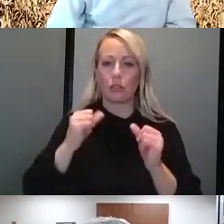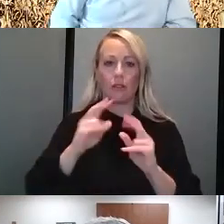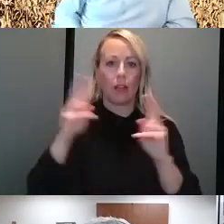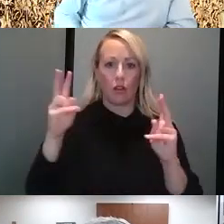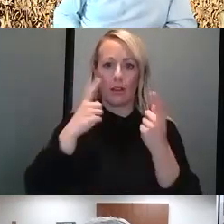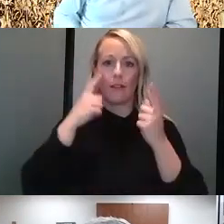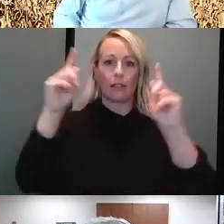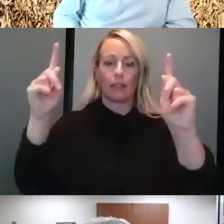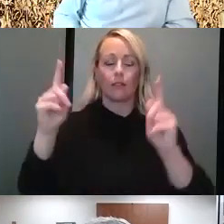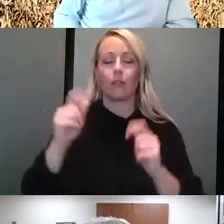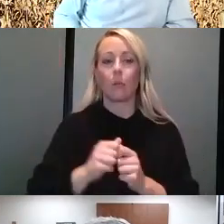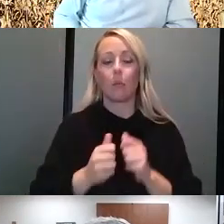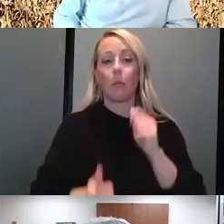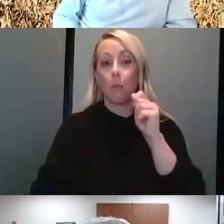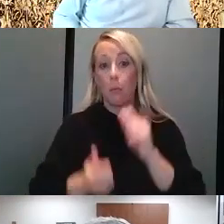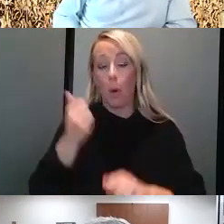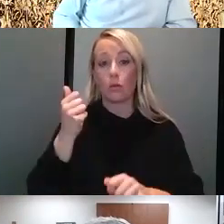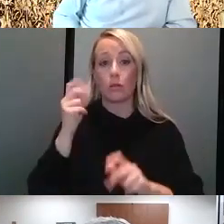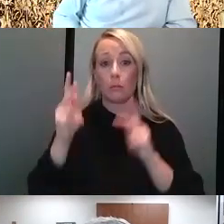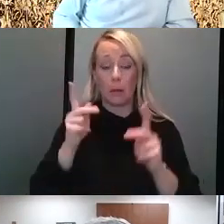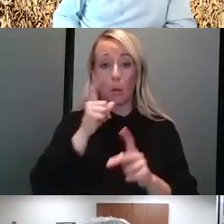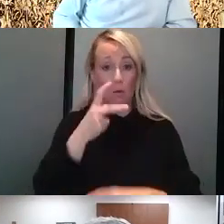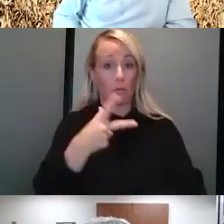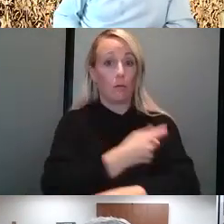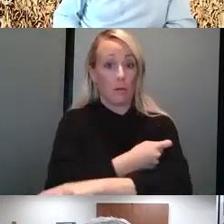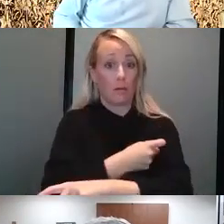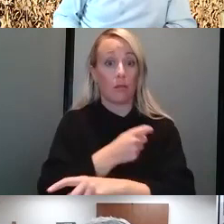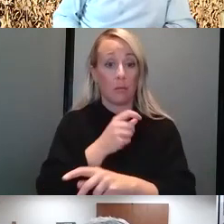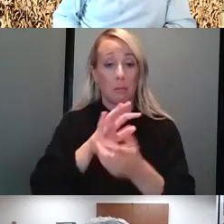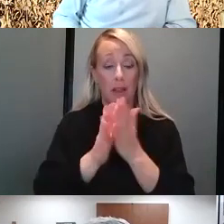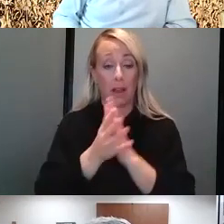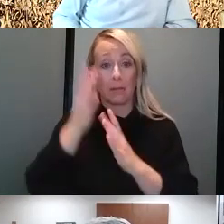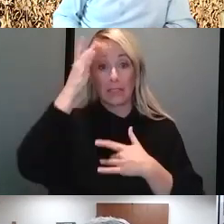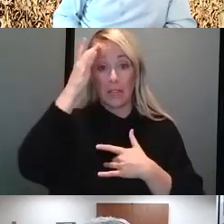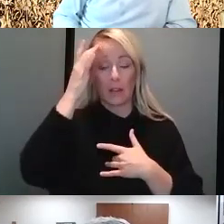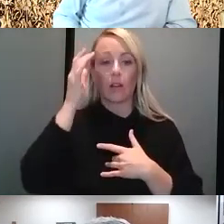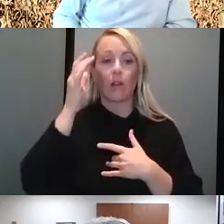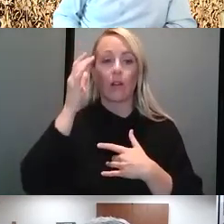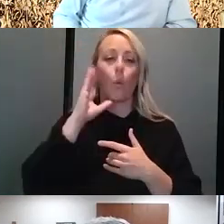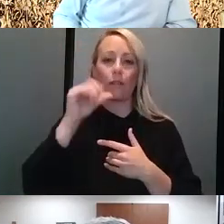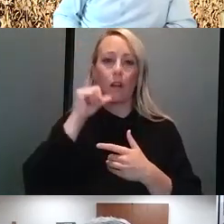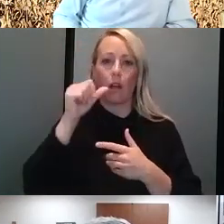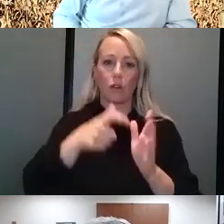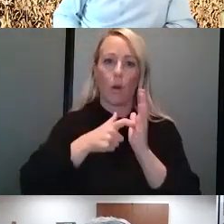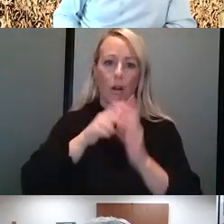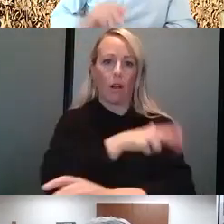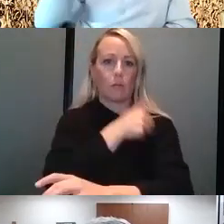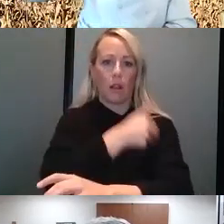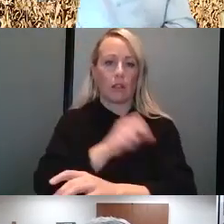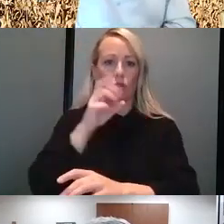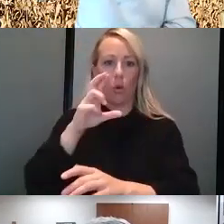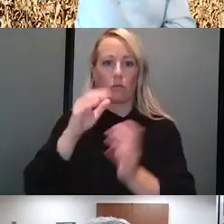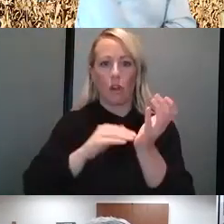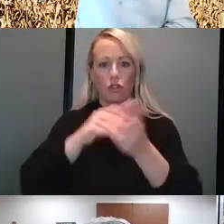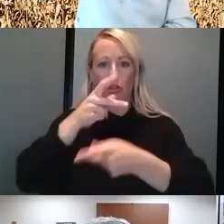large majority of vaccinees who have breakthrough will not get sick or require care. And the large majority